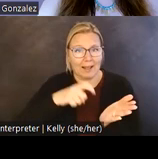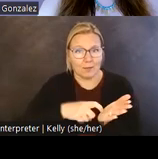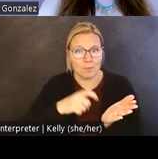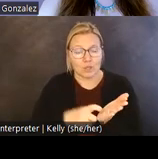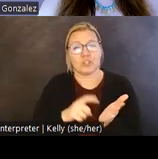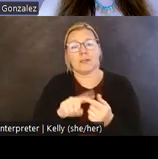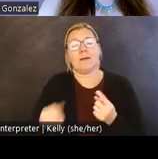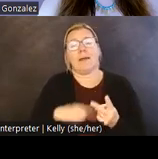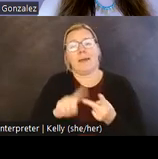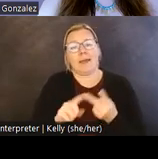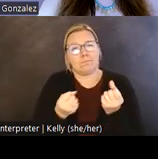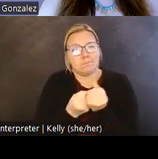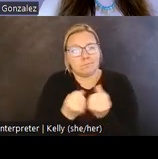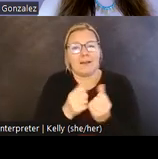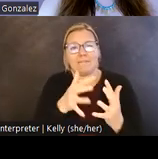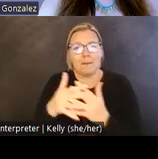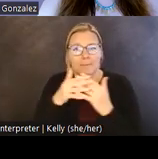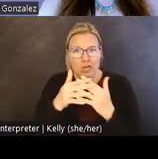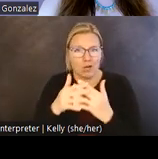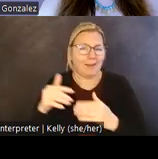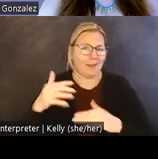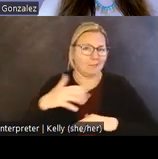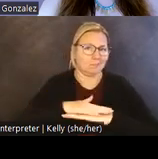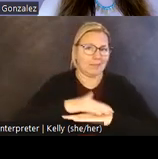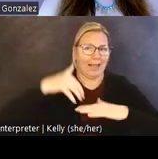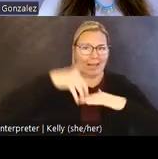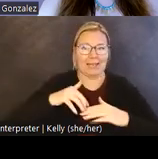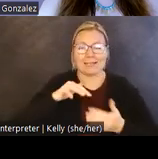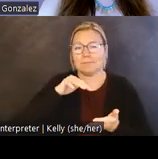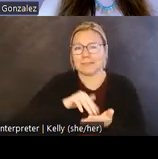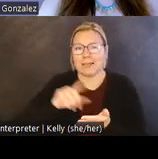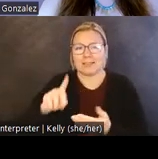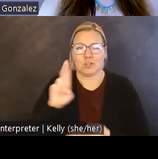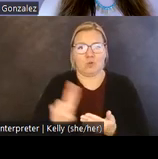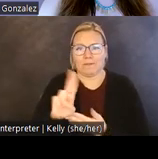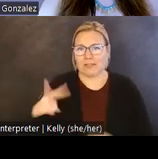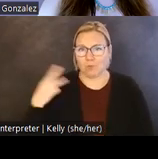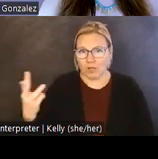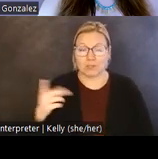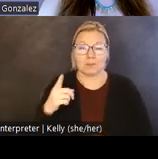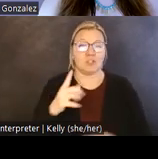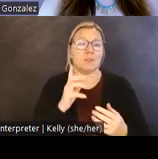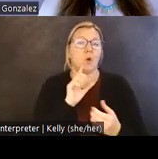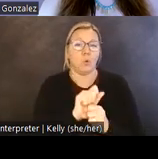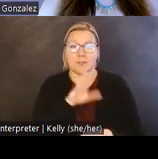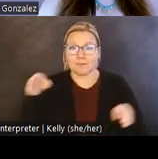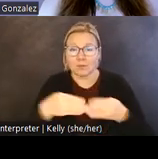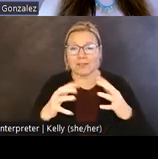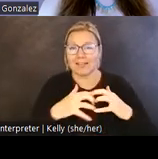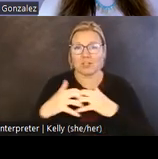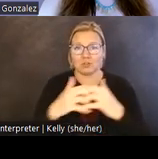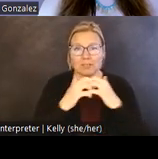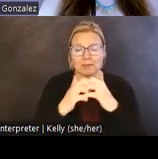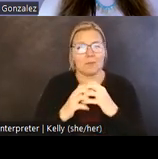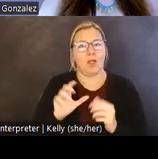of American Indian Studies at the University of Washington. Dr. Gonzalez works at the intersection of tribal historic preservation,